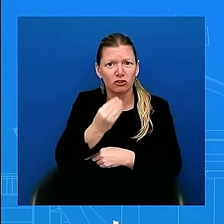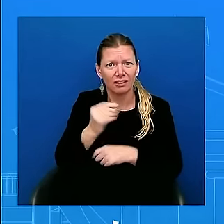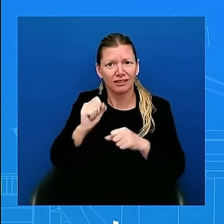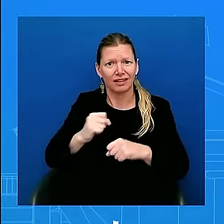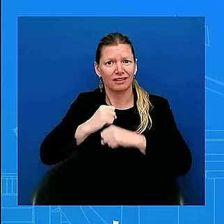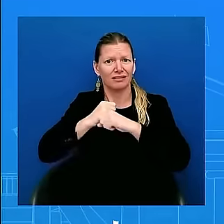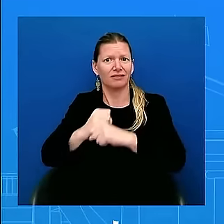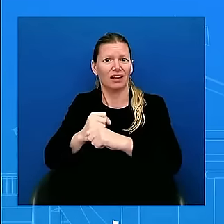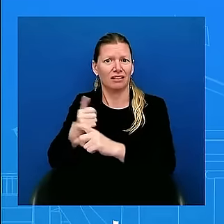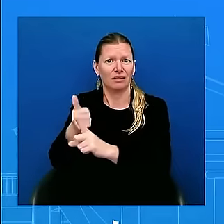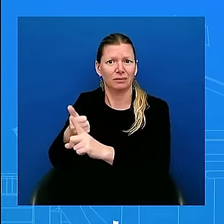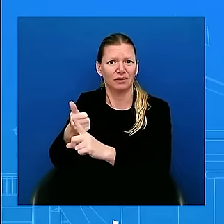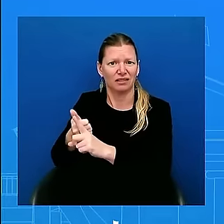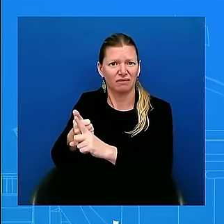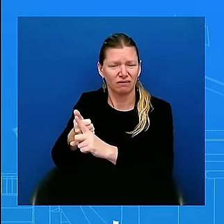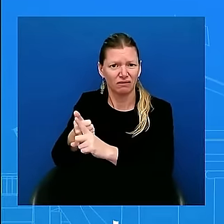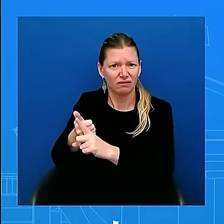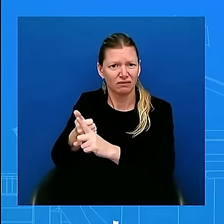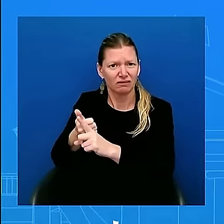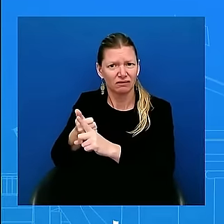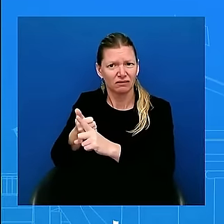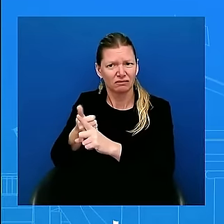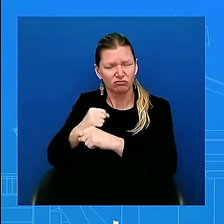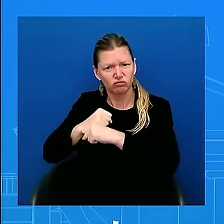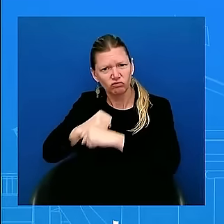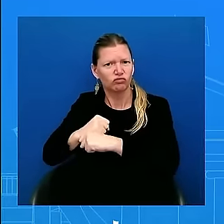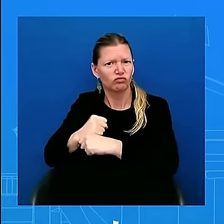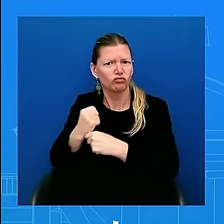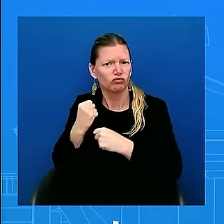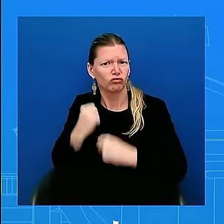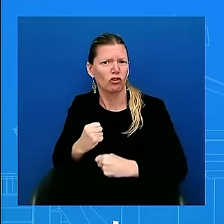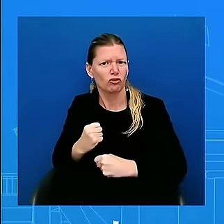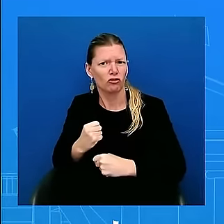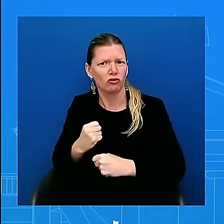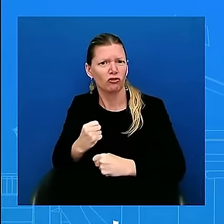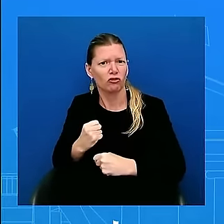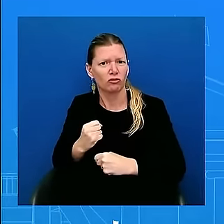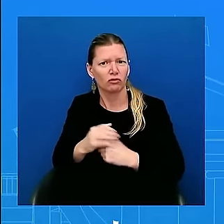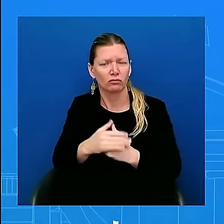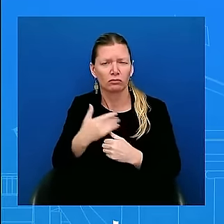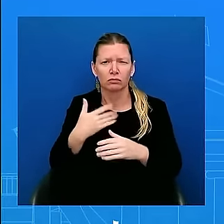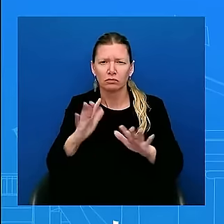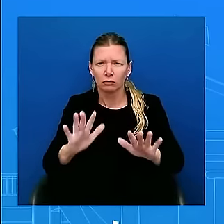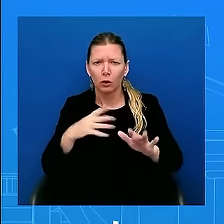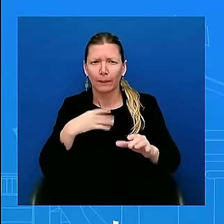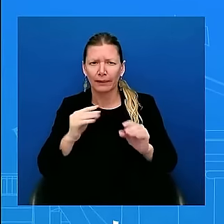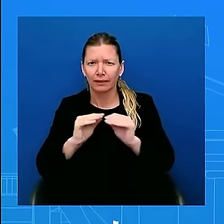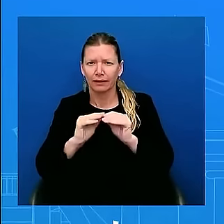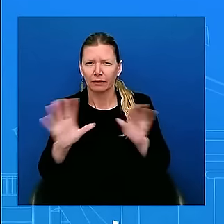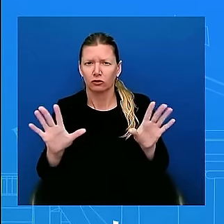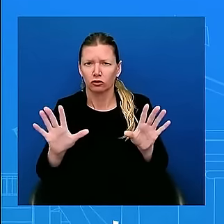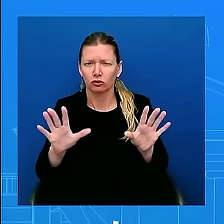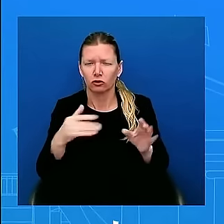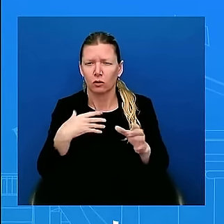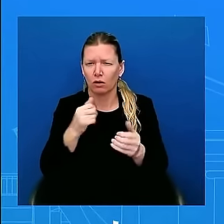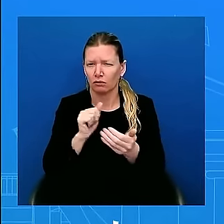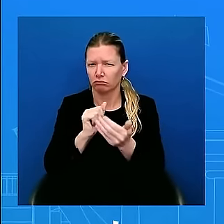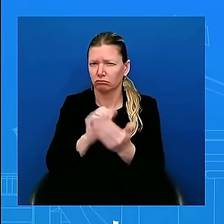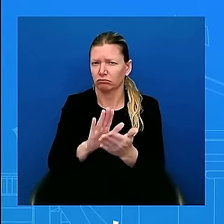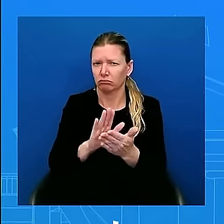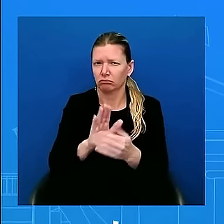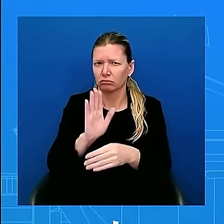security. Right. And so that's that. But let me be clear. I want to actually address your I guess the basis of your question